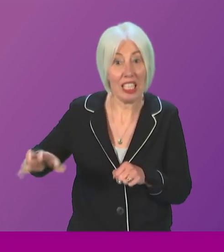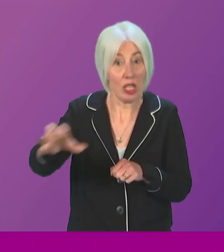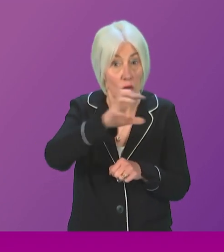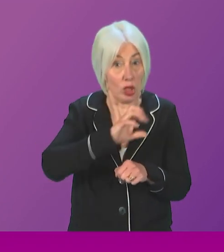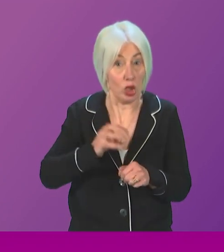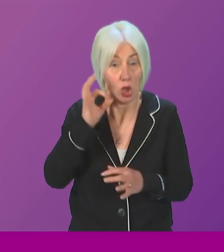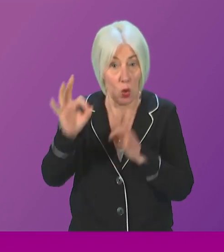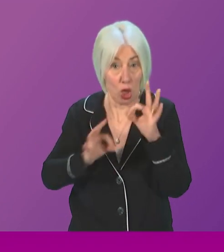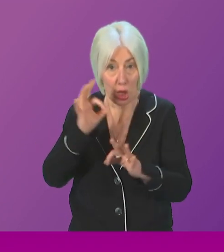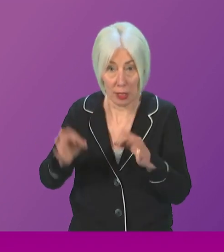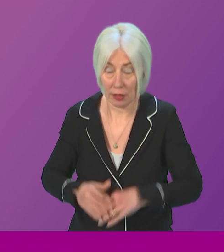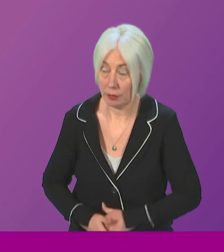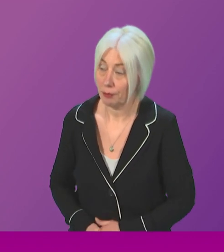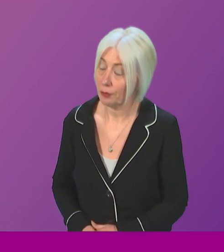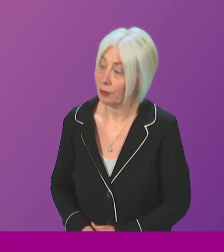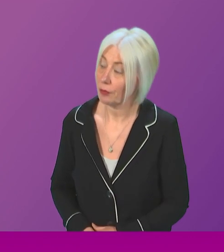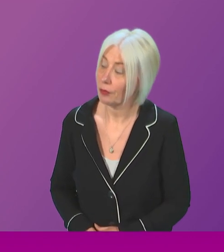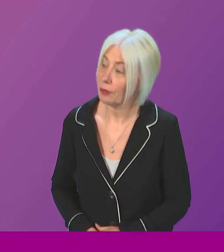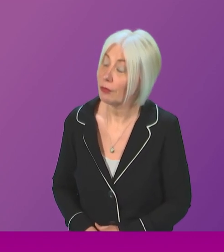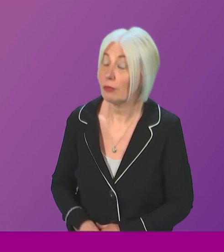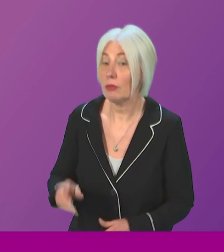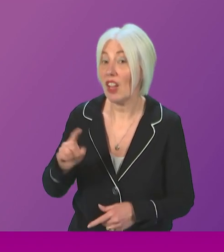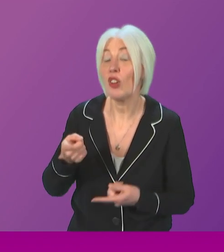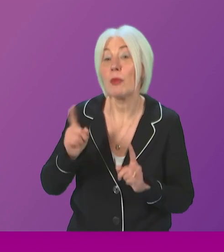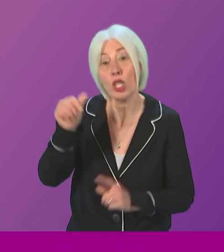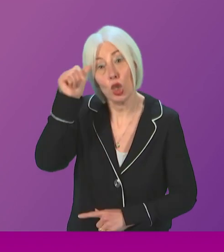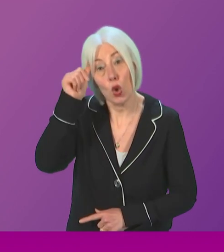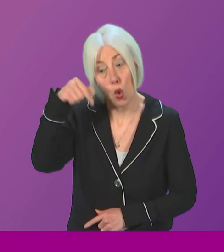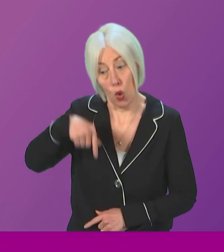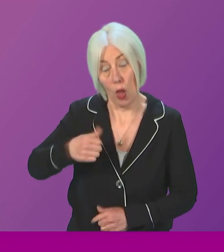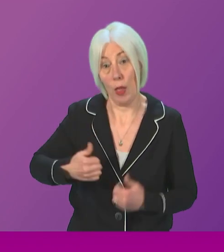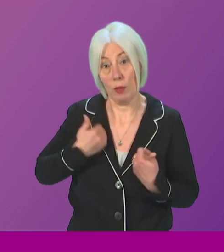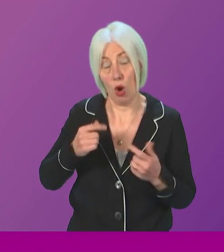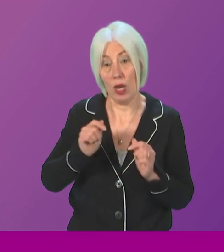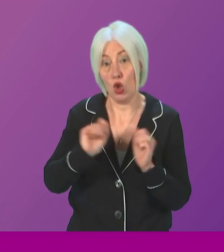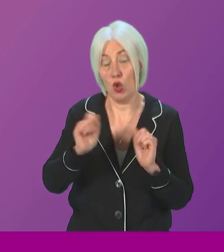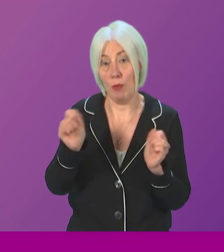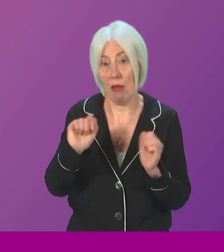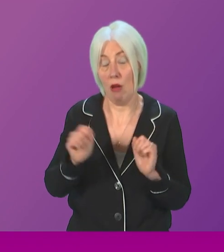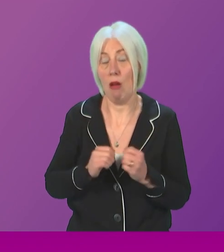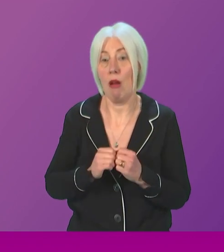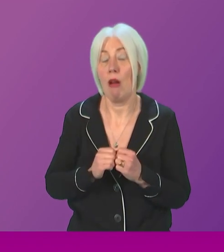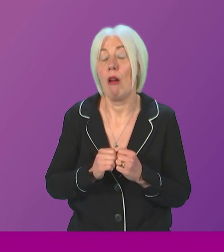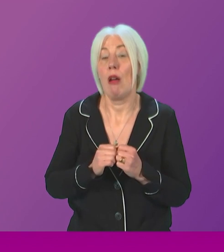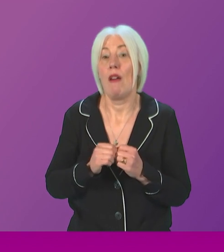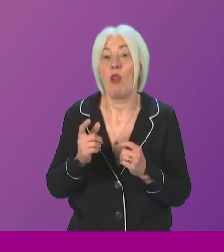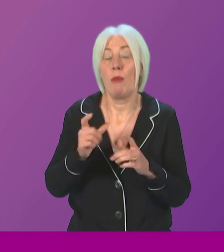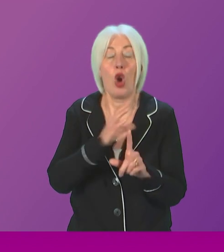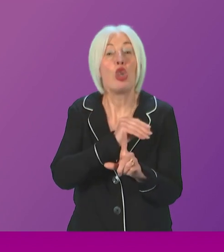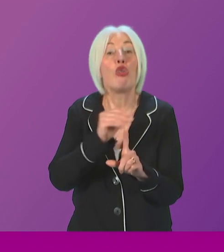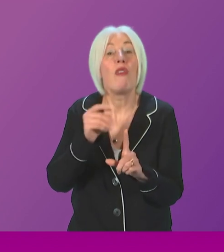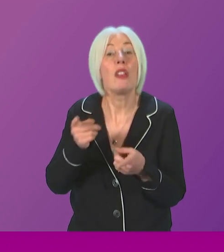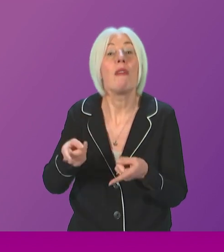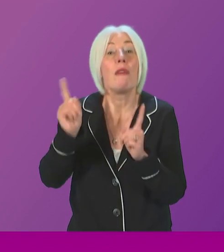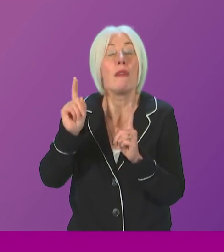call Fiona Islam. The First Minister will be aware of an article in this morning's Telegraph by Conservative peer David Frost, which